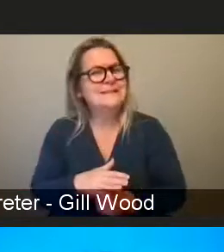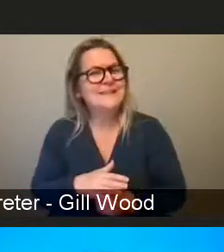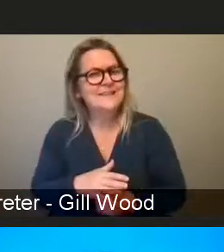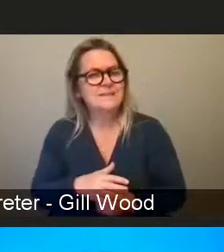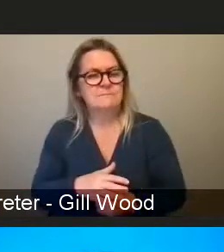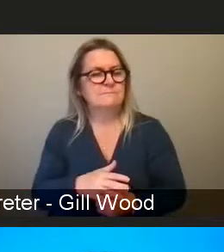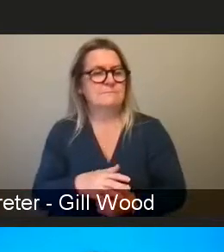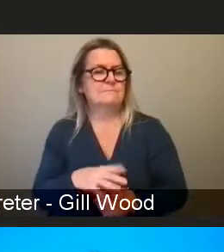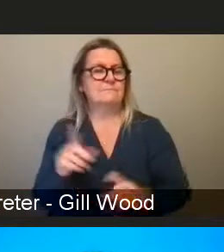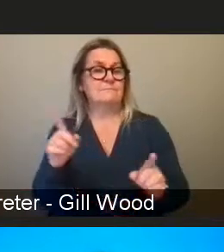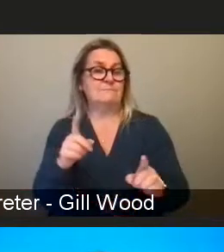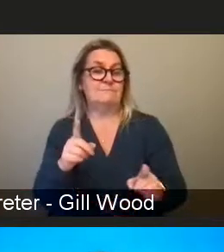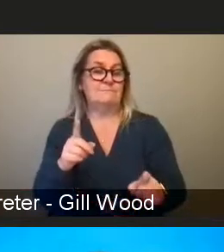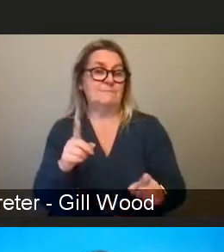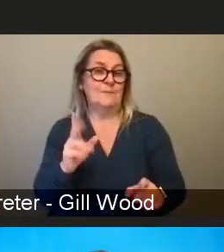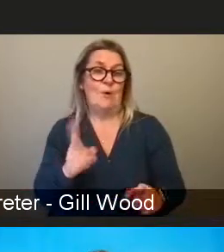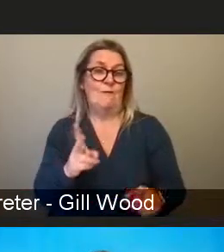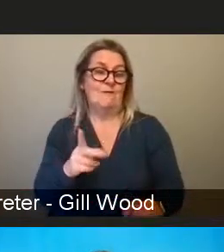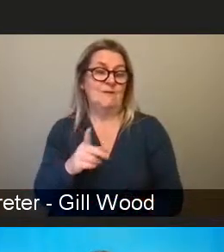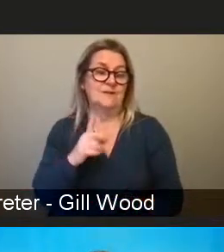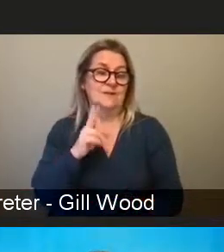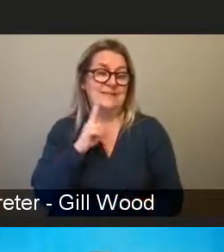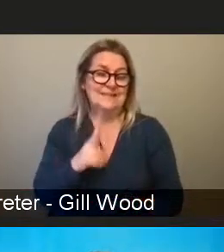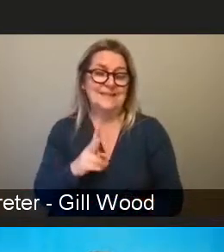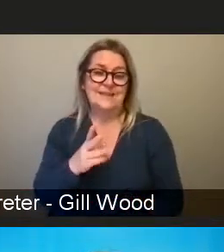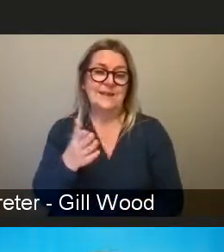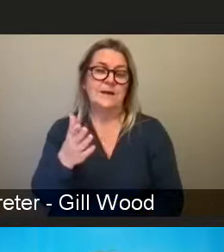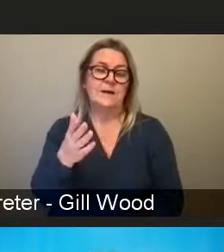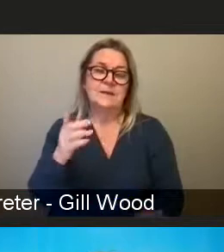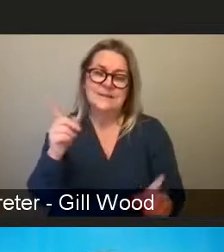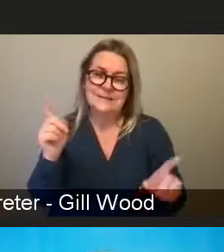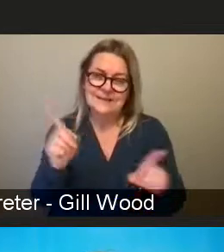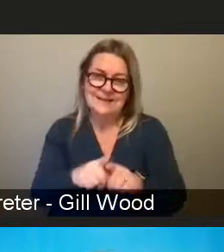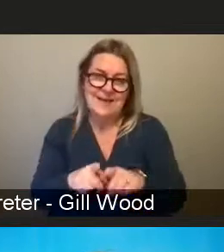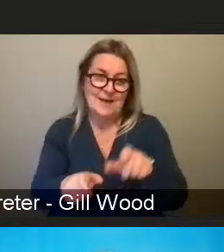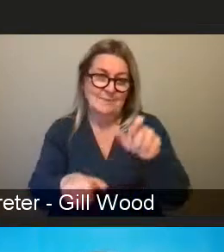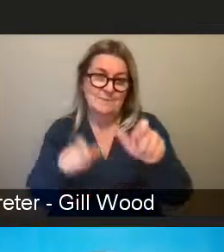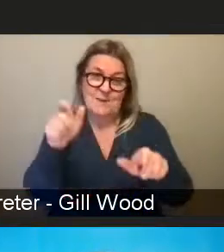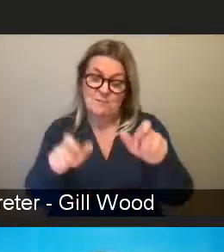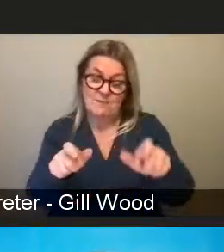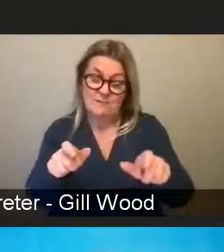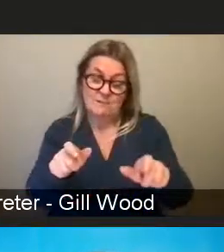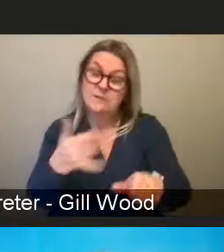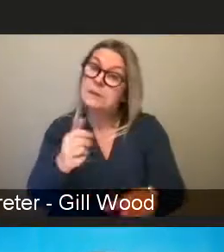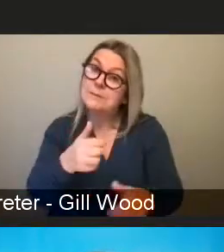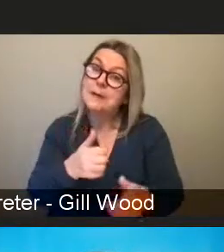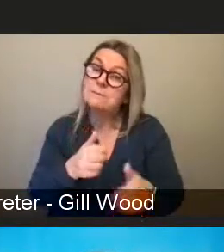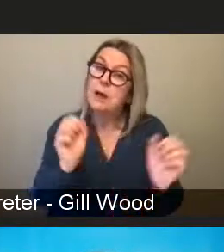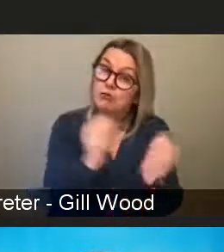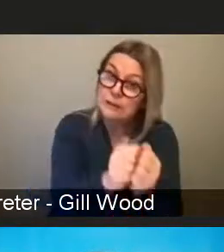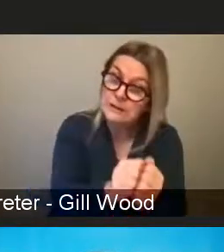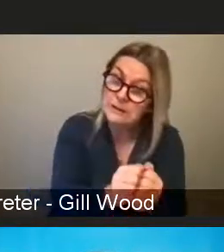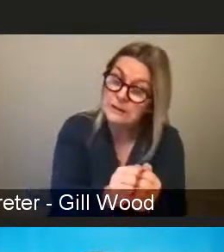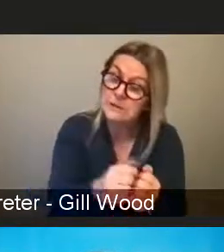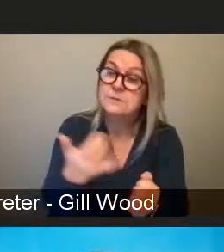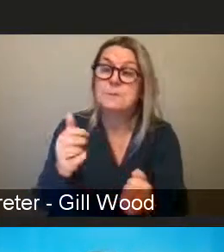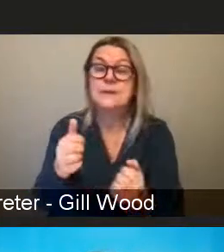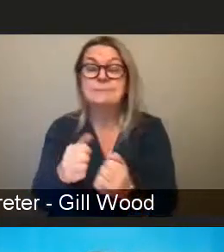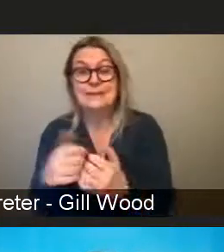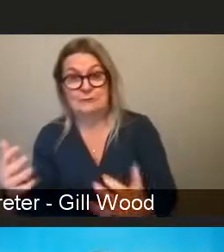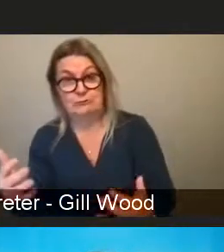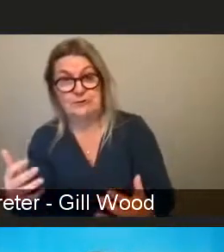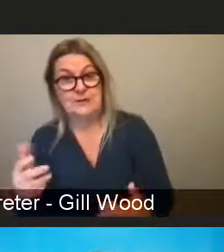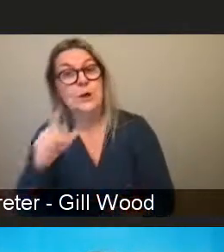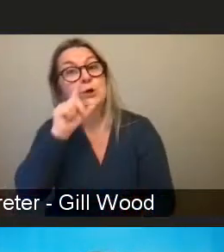I will see exactly the same people, sometimes people I agree with and sometimes people I don't on Twitter saying